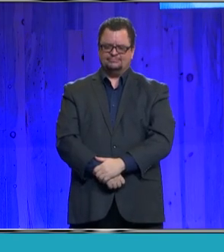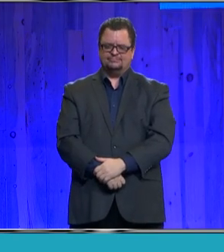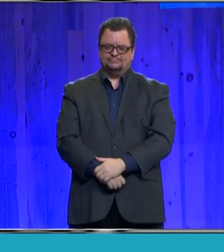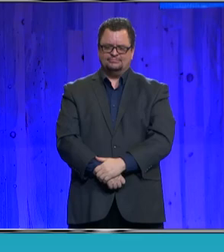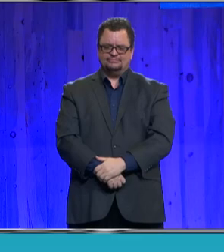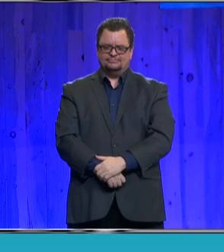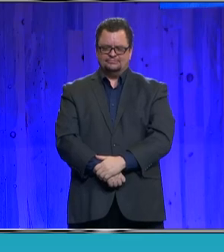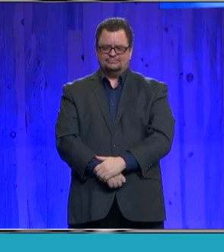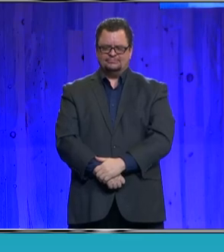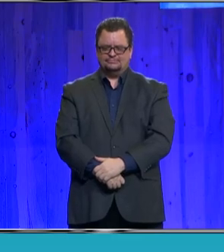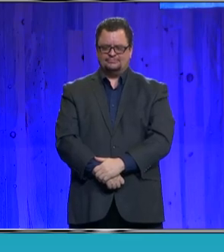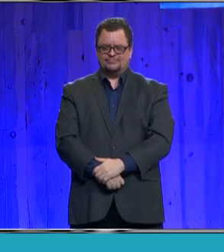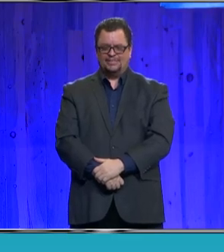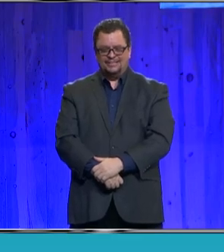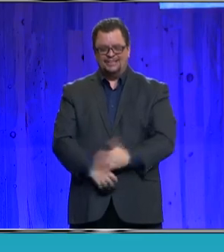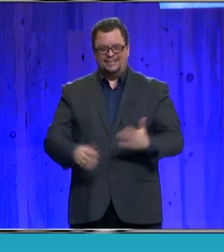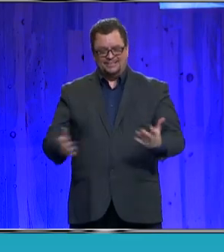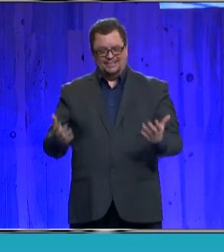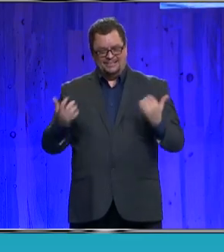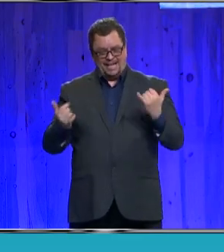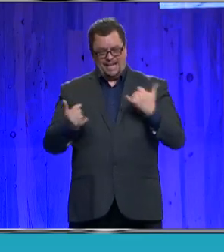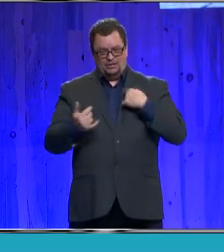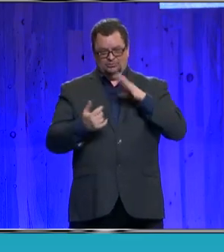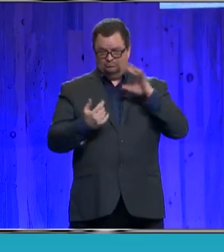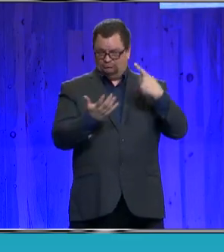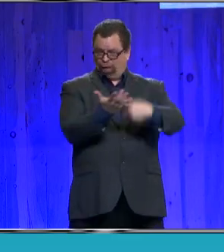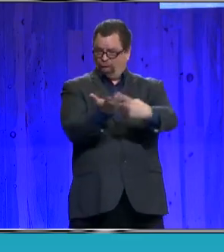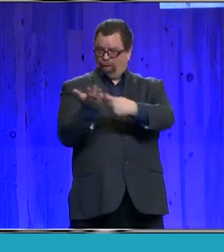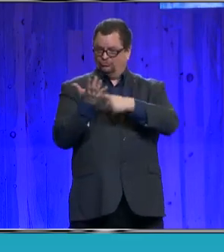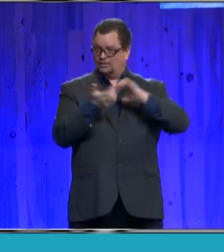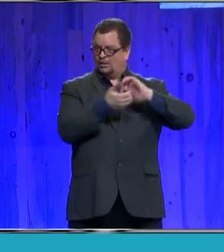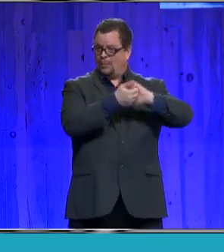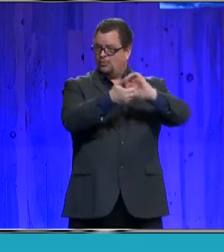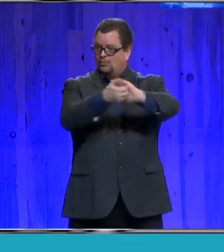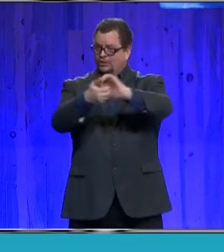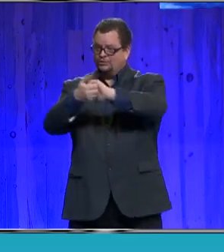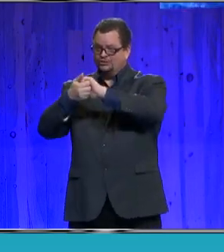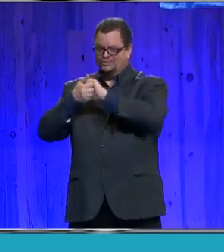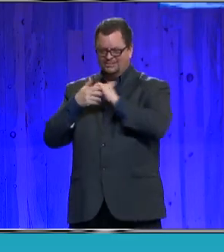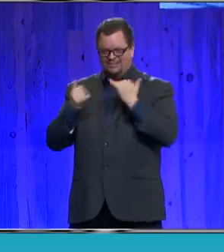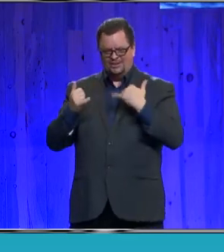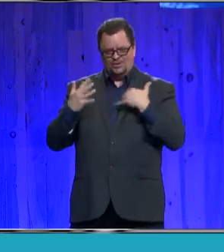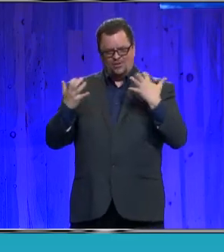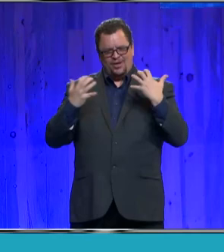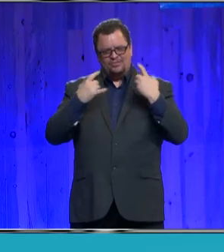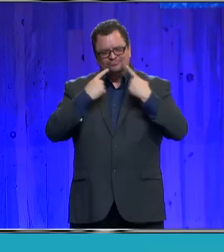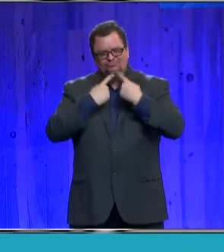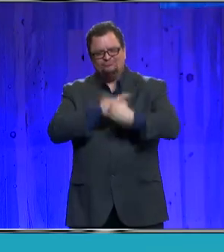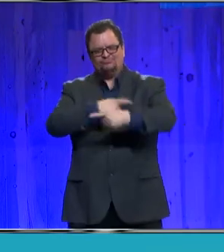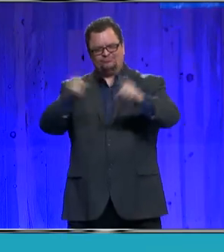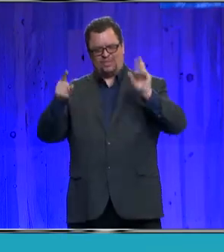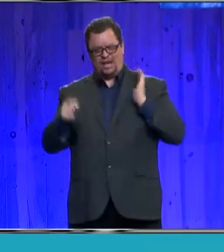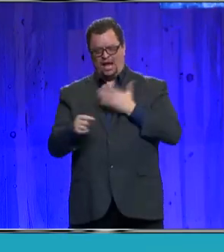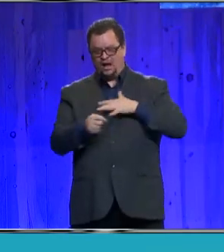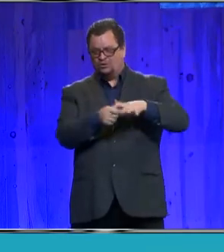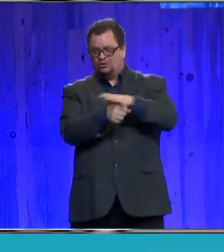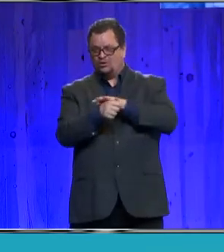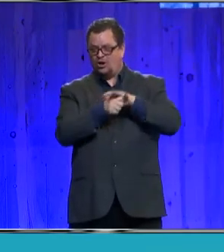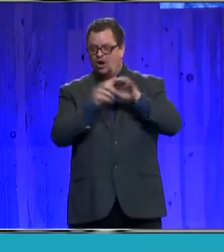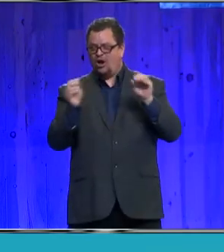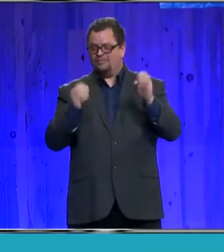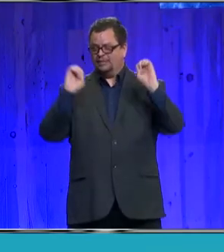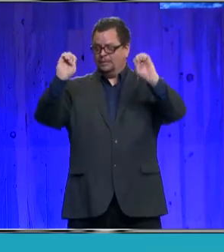And speaking of collaboration, it's time to declare our Regional Office of Emergency Management a success.